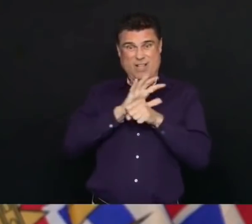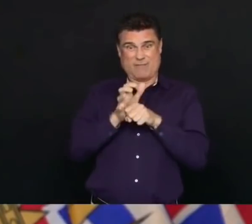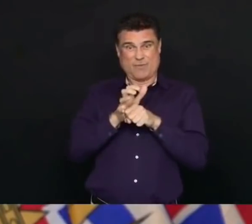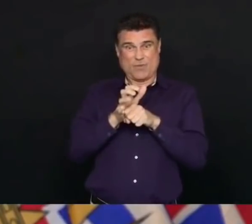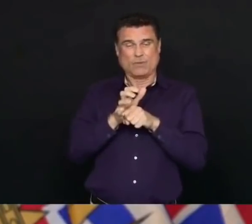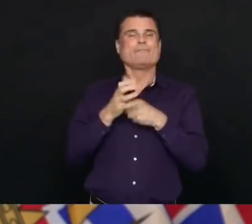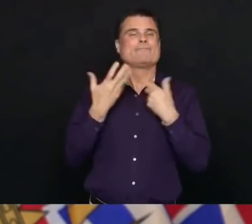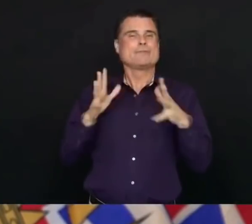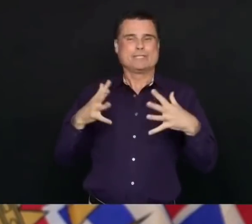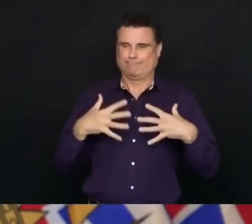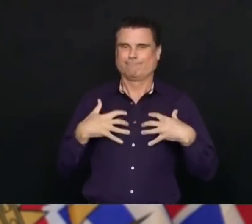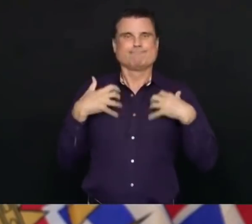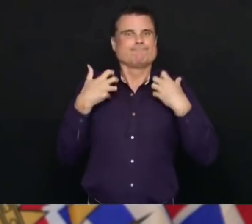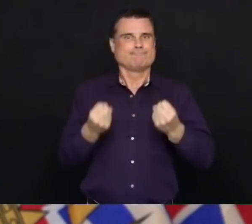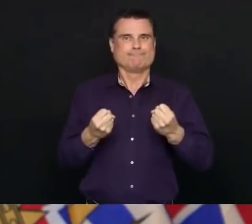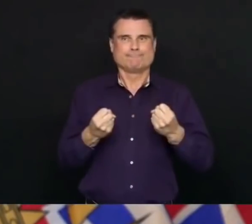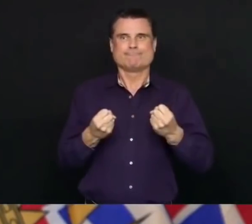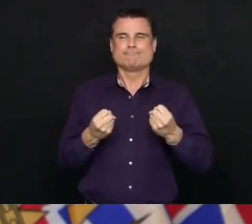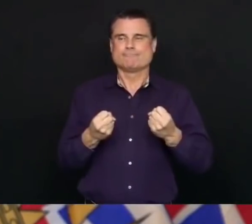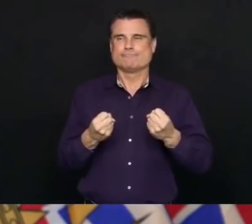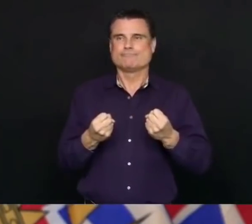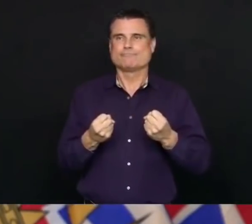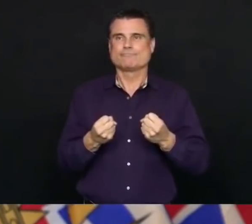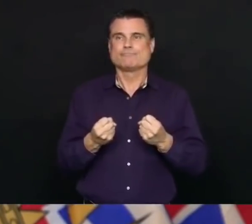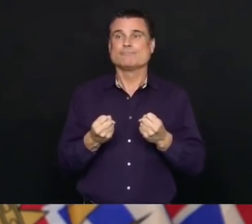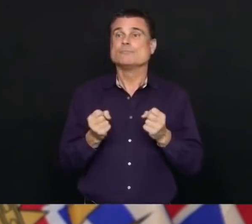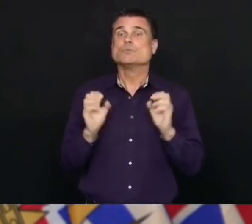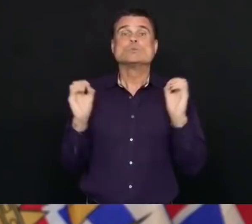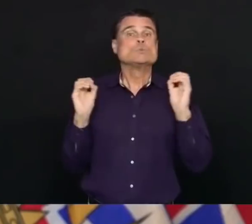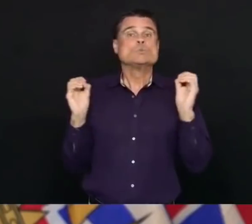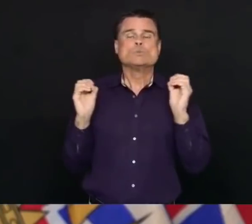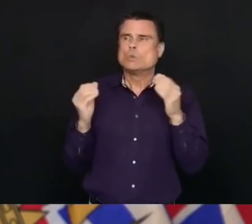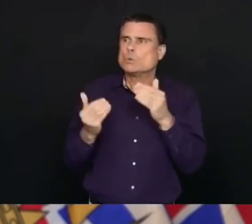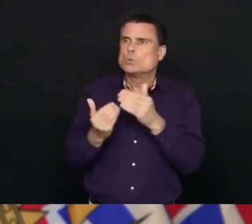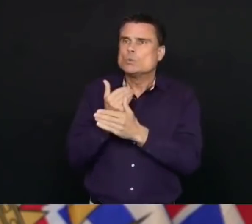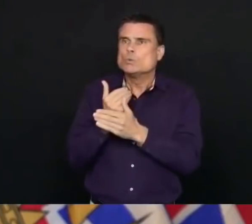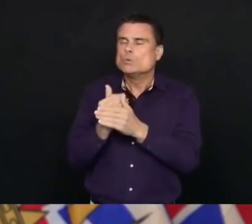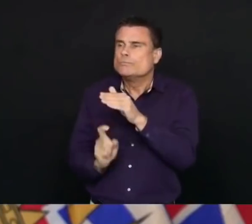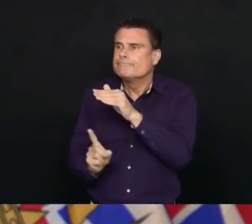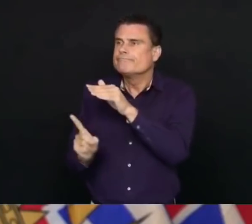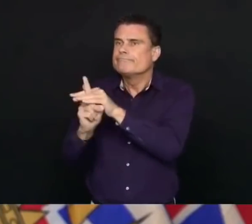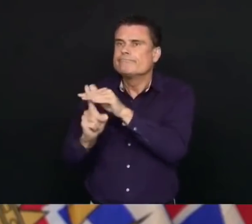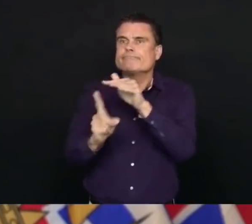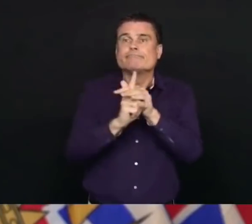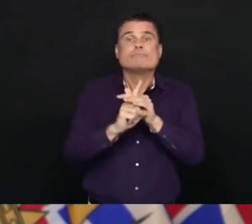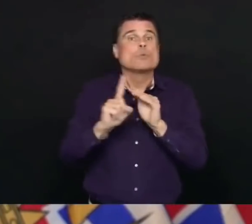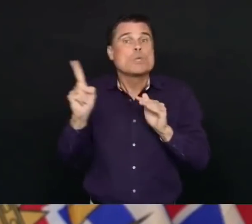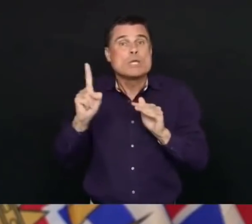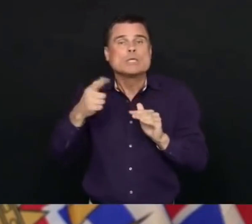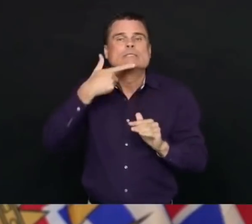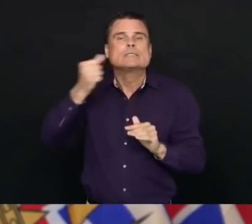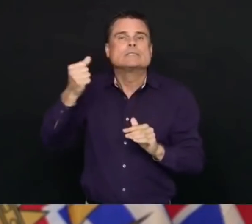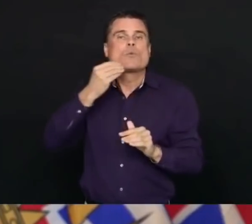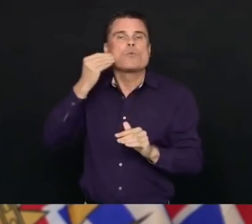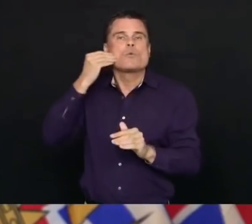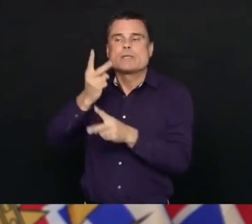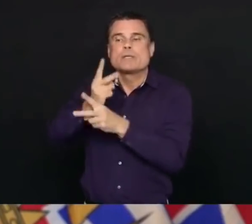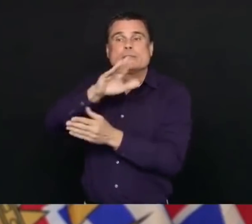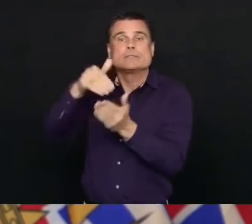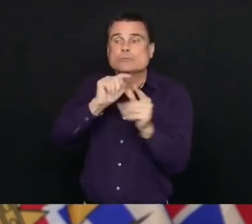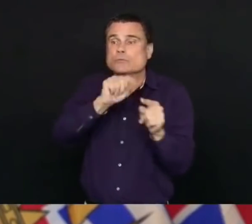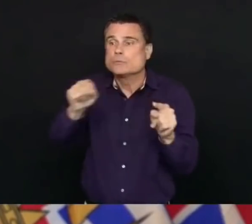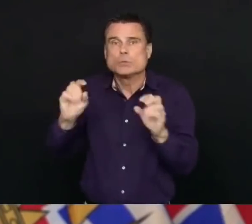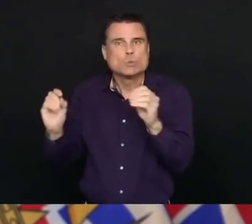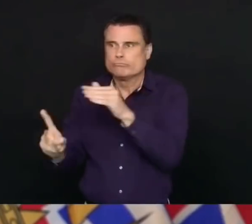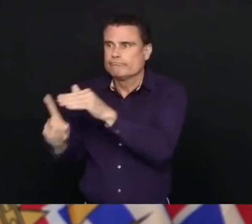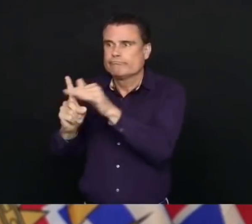-term care. We have no new facility outbreaks, and indeed we have an additional long-term care facility where the outbreak